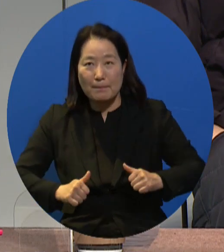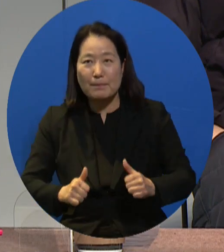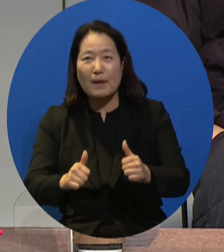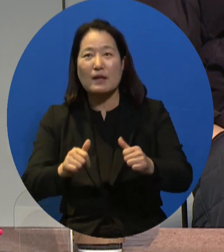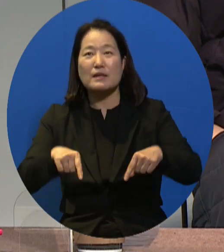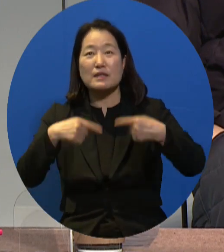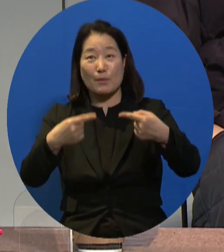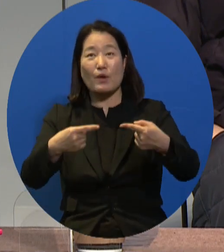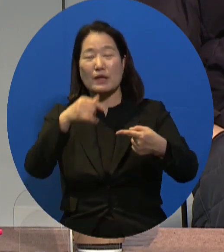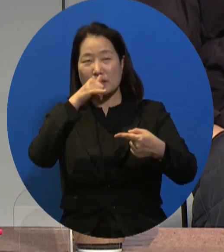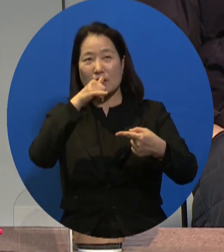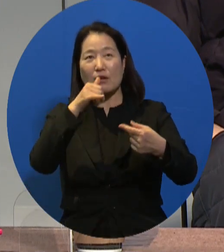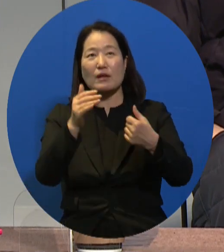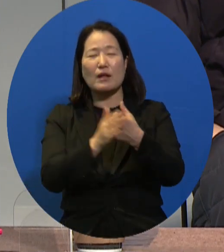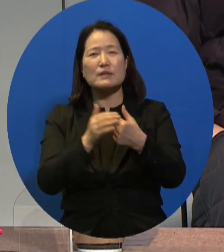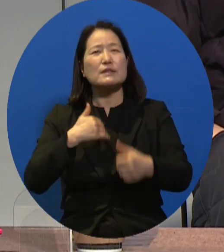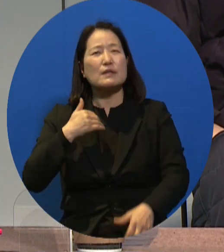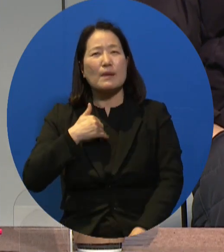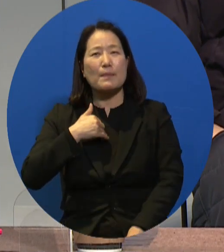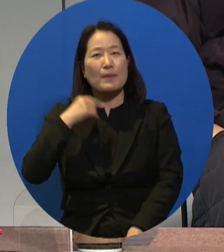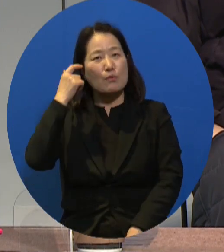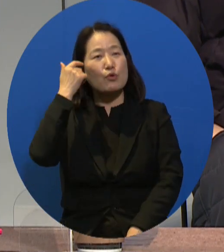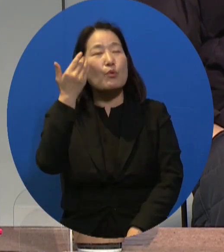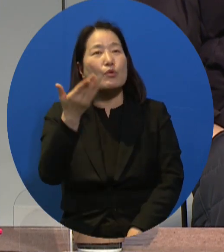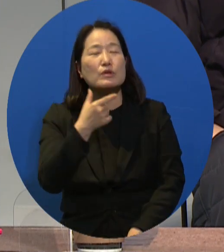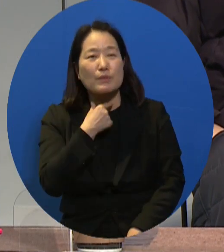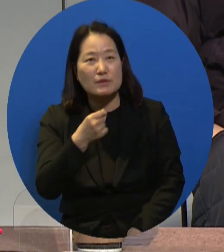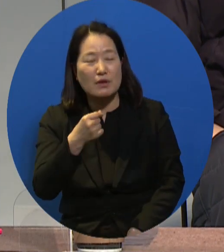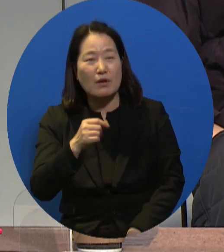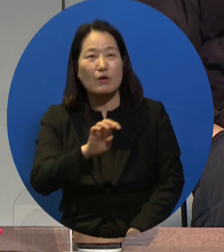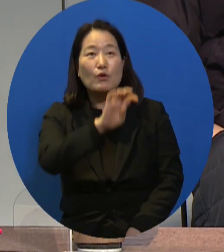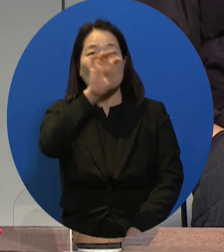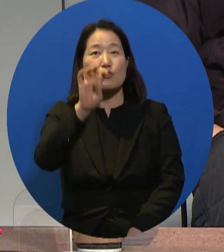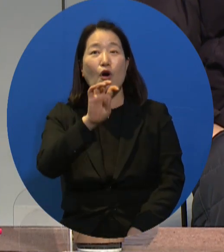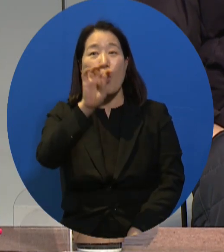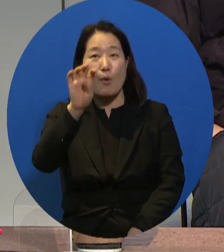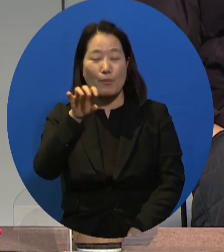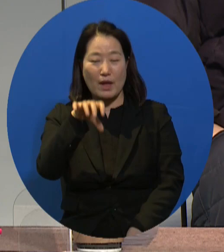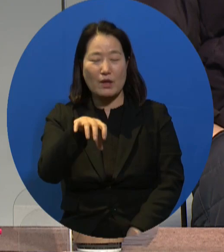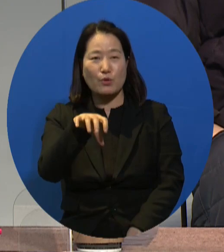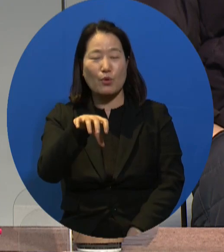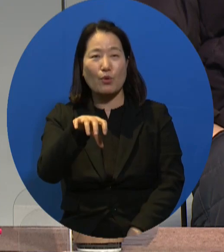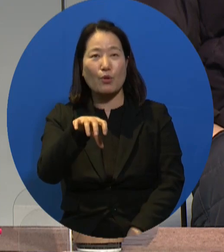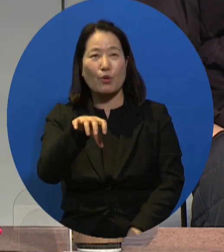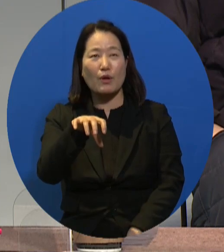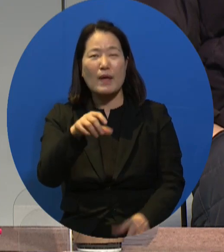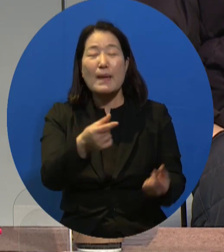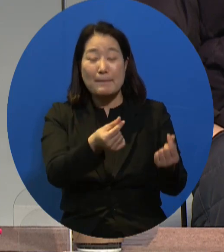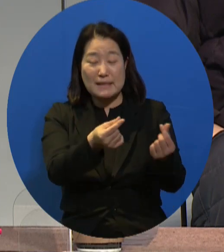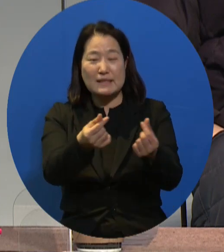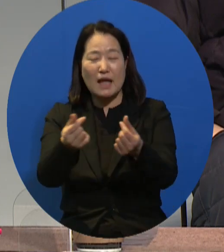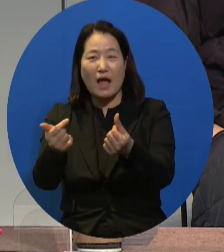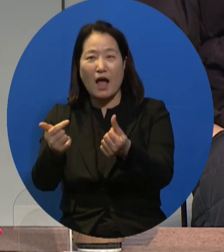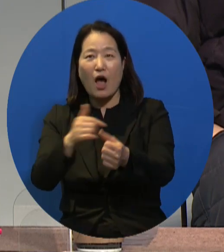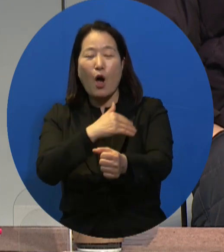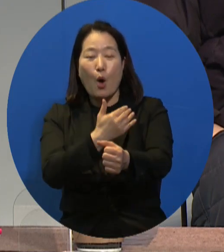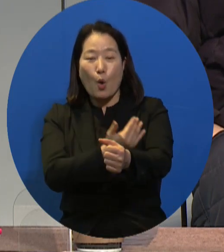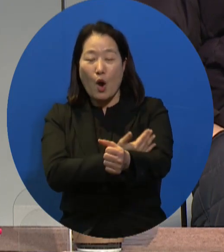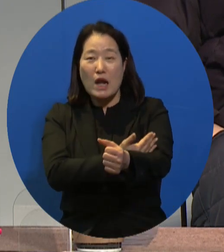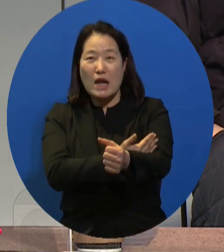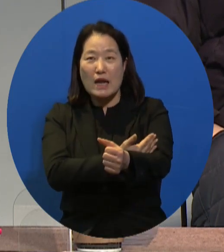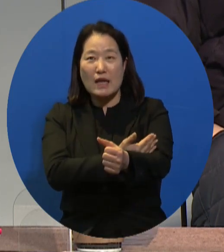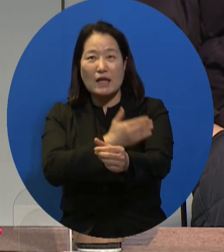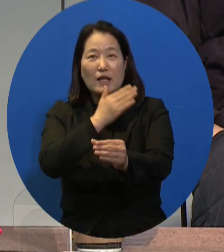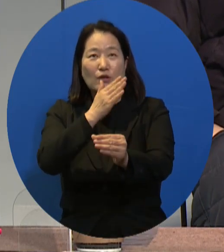their work will help boost the rights of disabled persons. So it is a virtual cycle. I